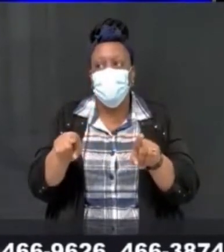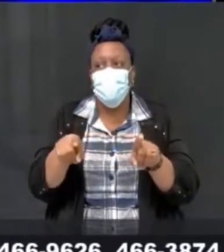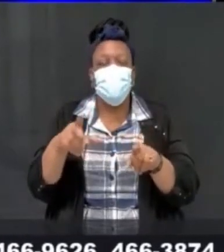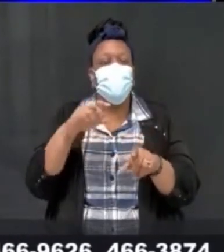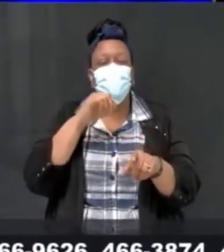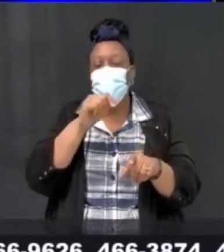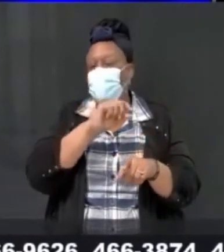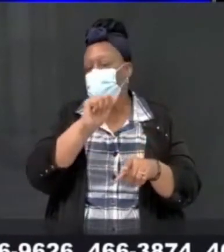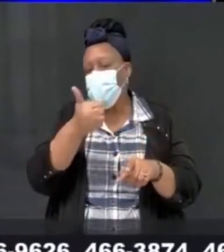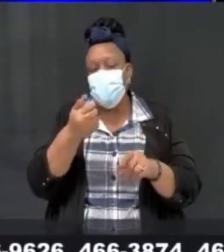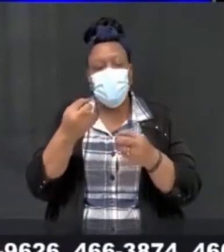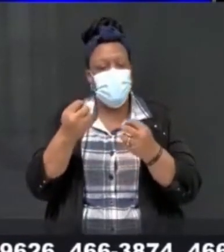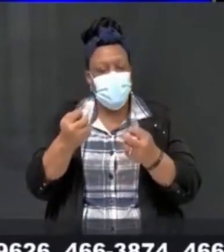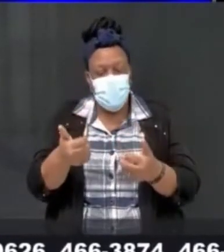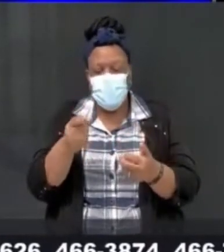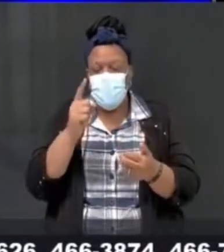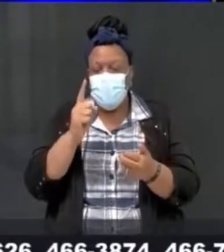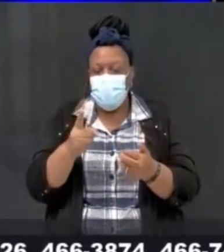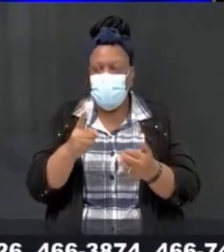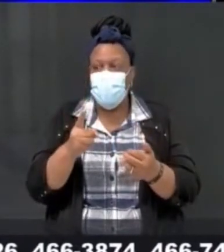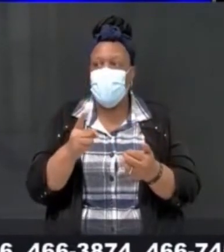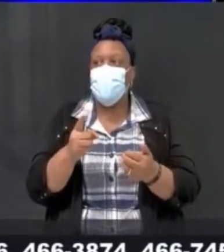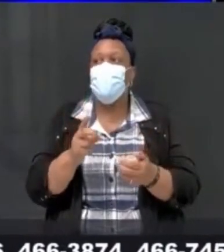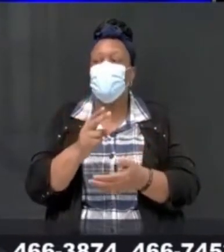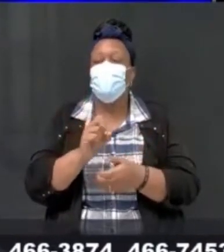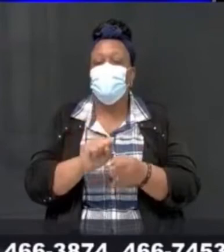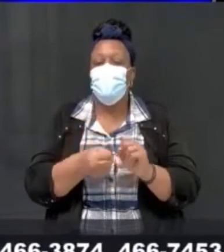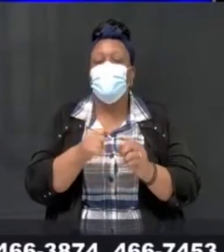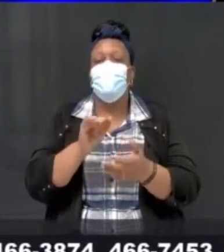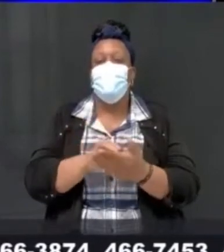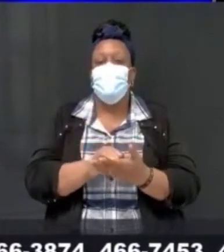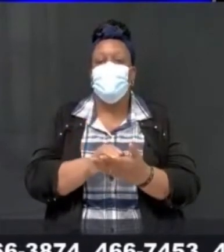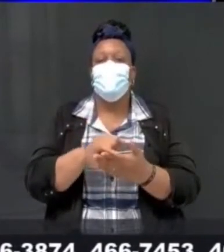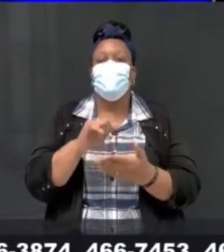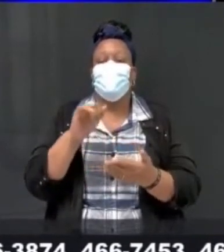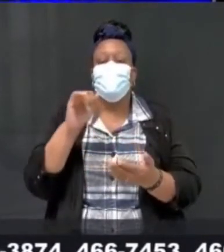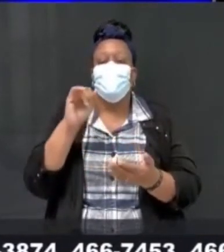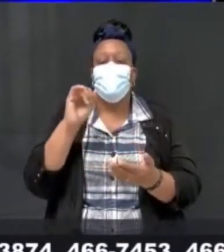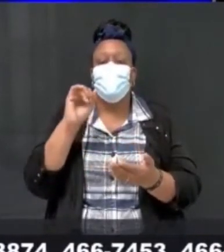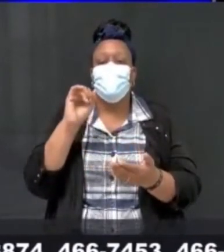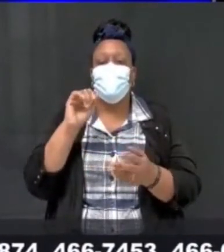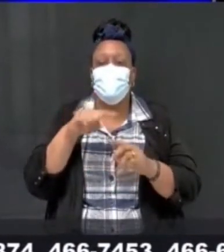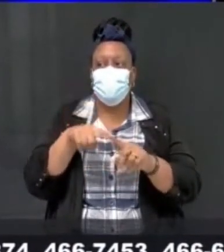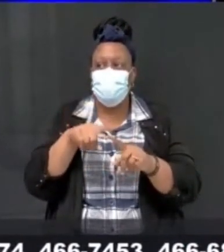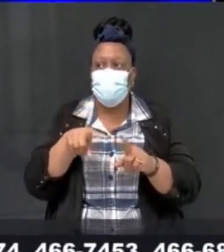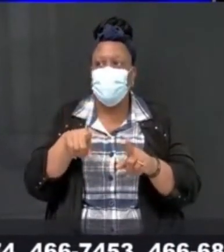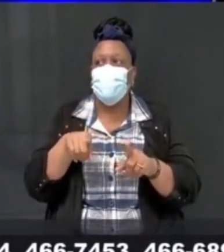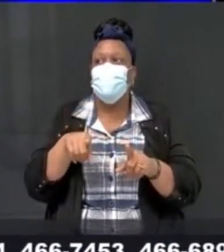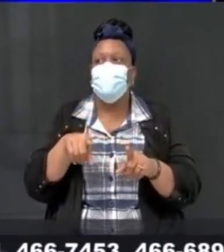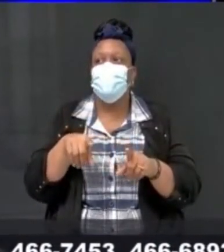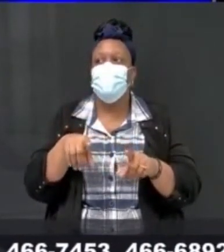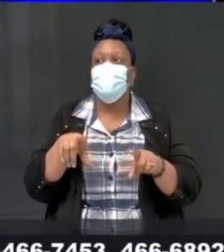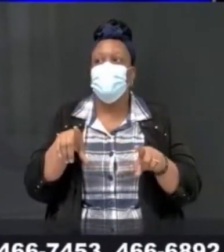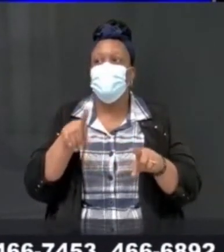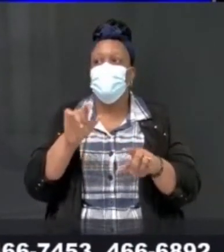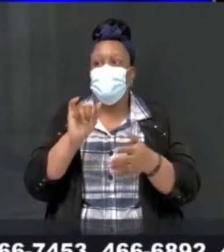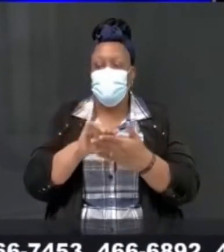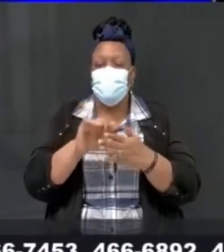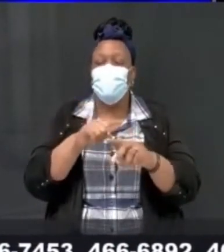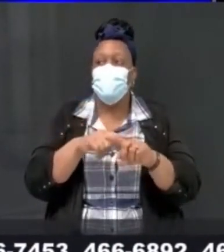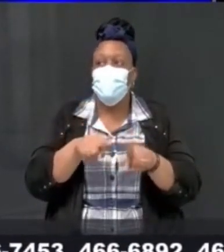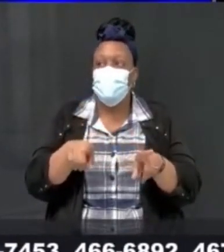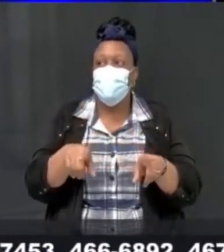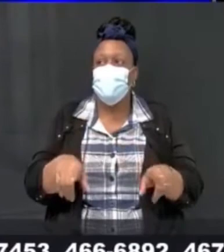the acute setting screening for persons in small gatherings, et cetera, to see if they are positive. And this is something that we are